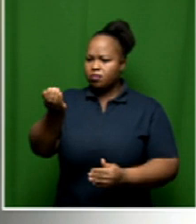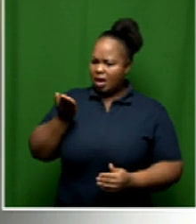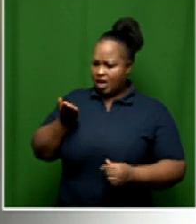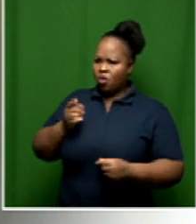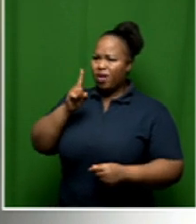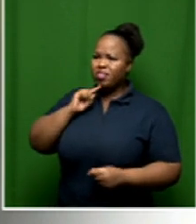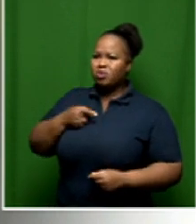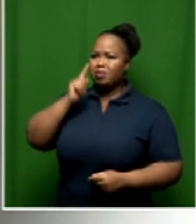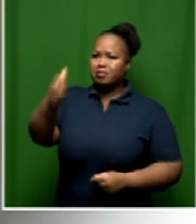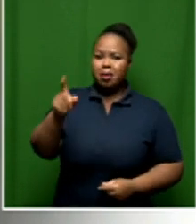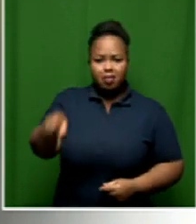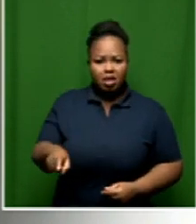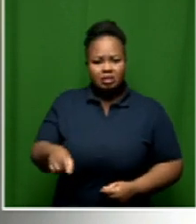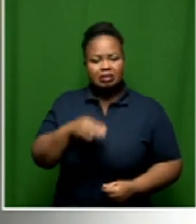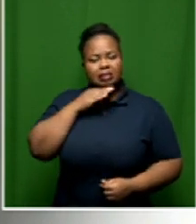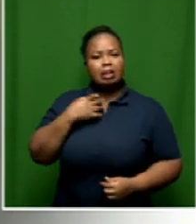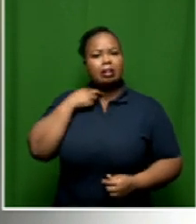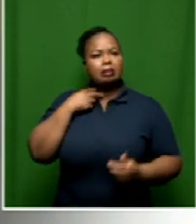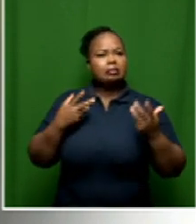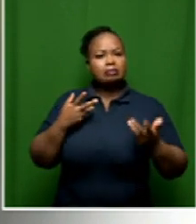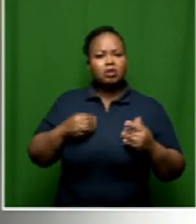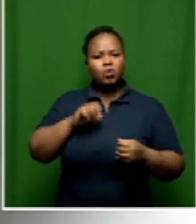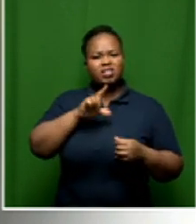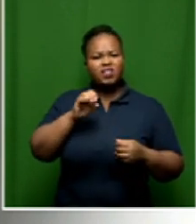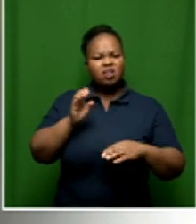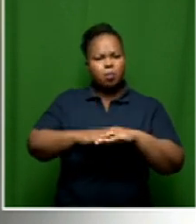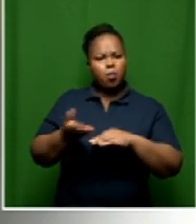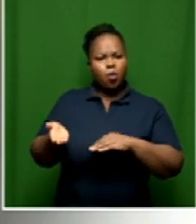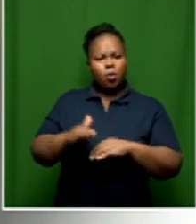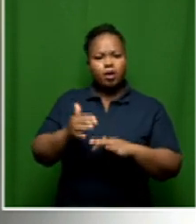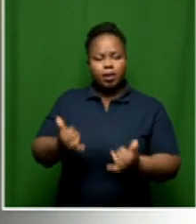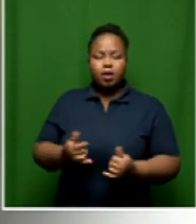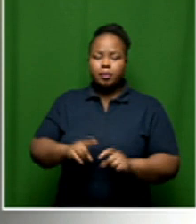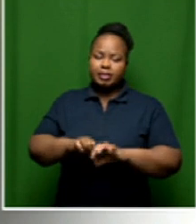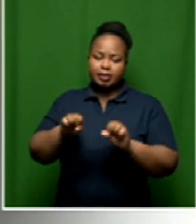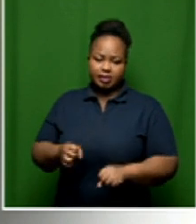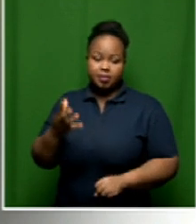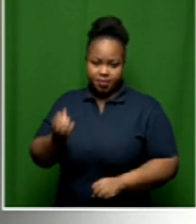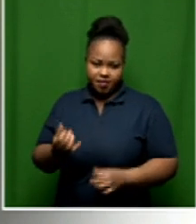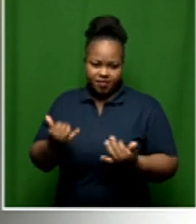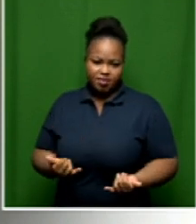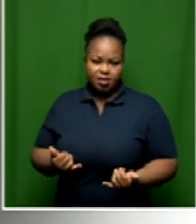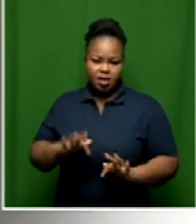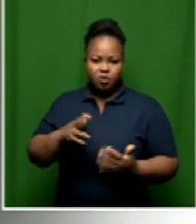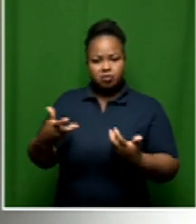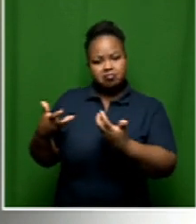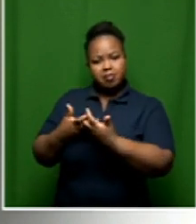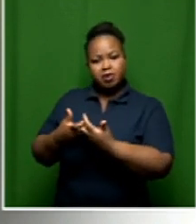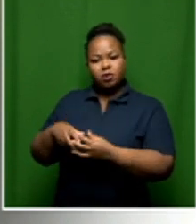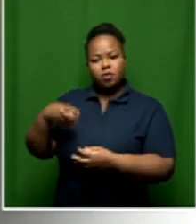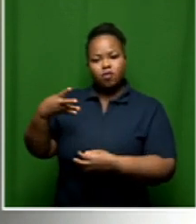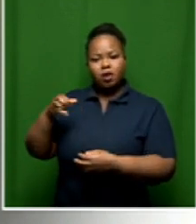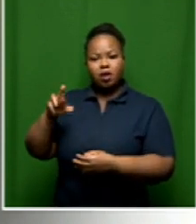700 rents. But with a system that we provide on the market, which is in the fourth industrial